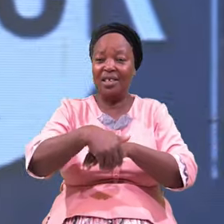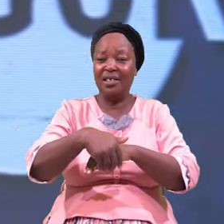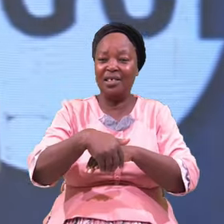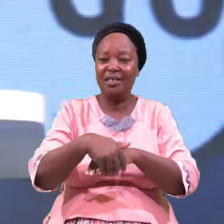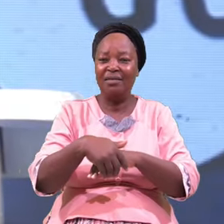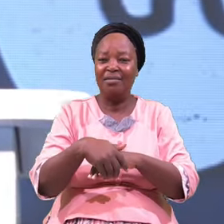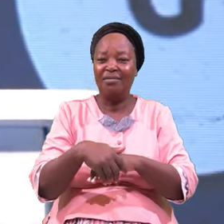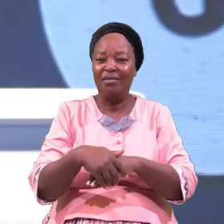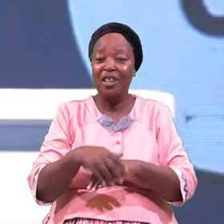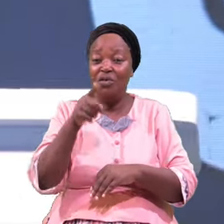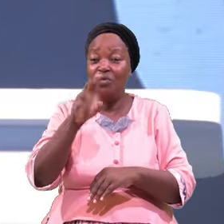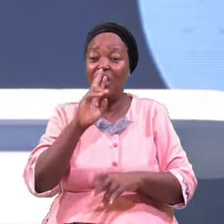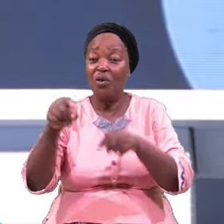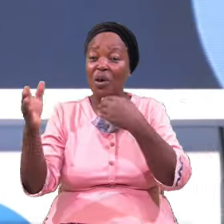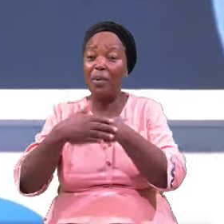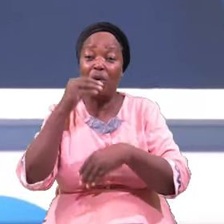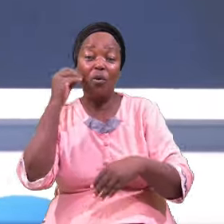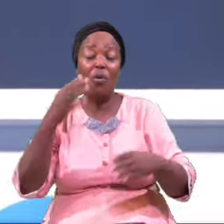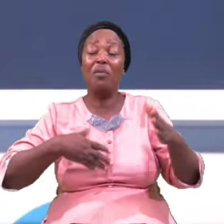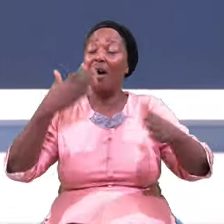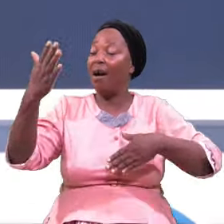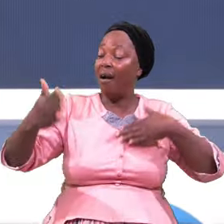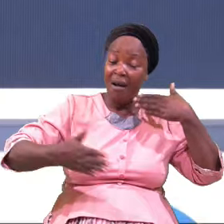You Are Going Back Home Glad Happy And Joyful